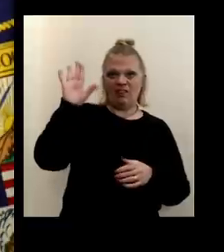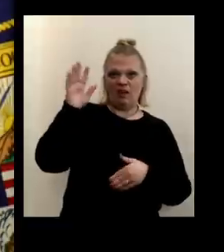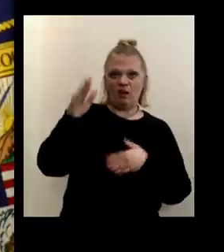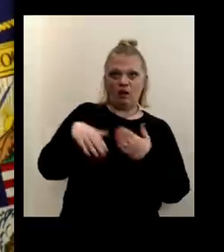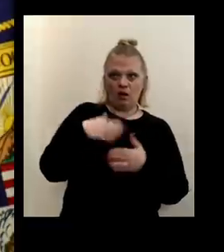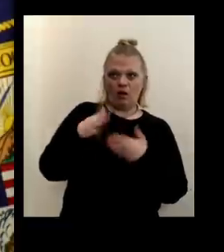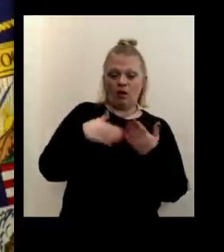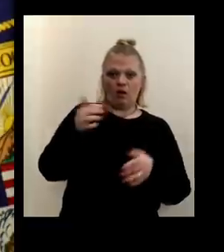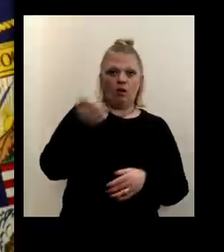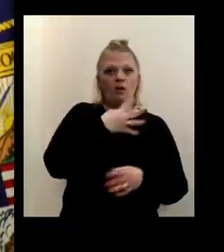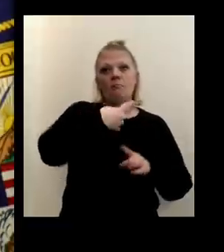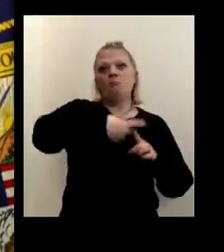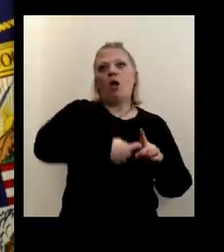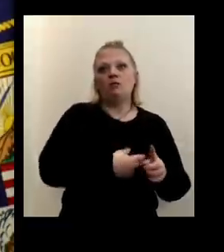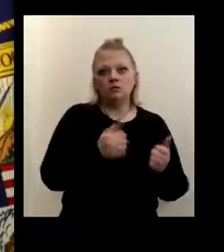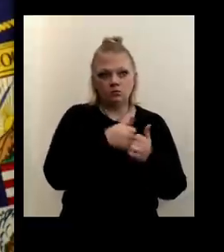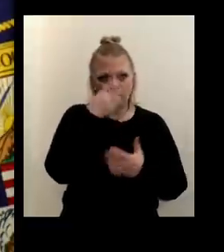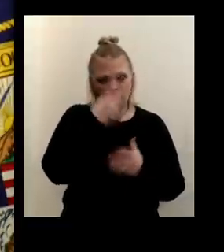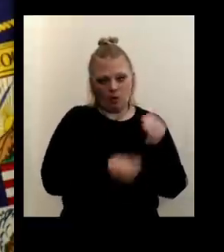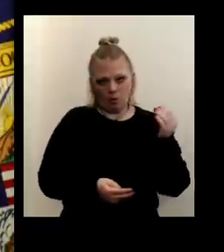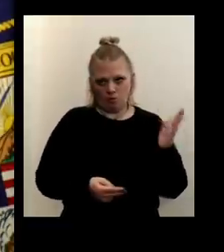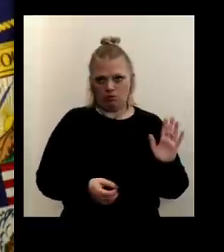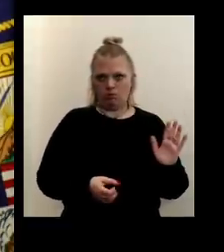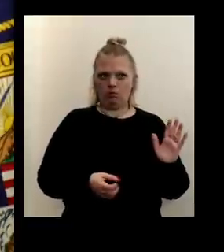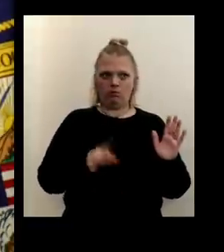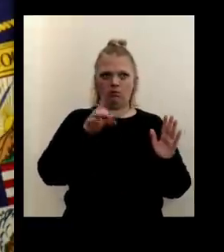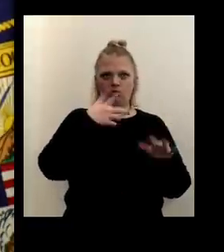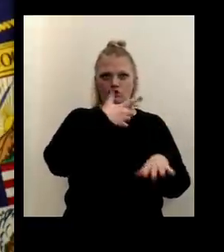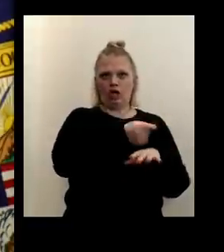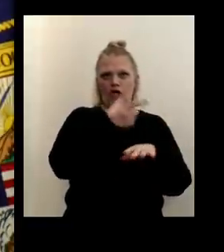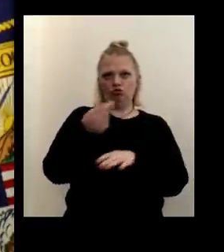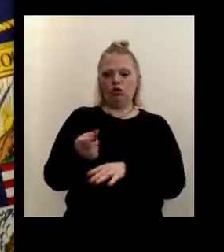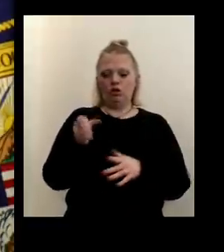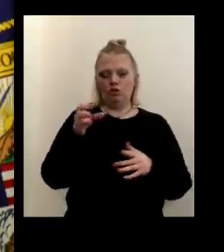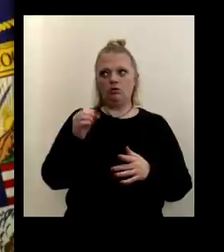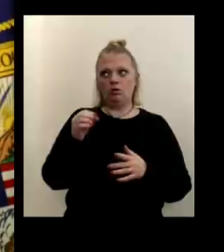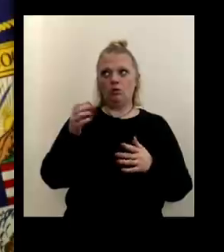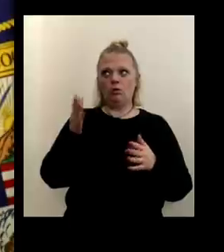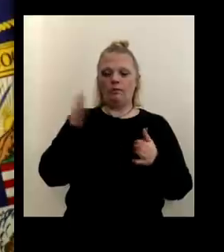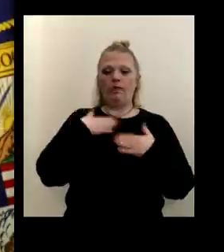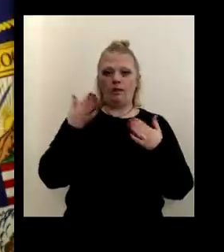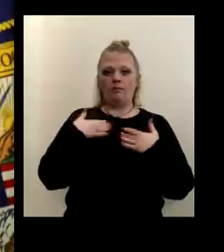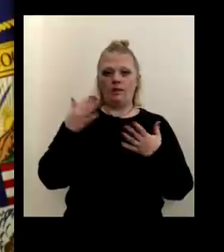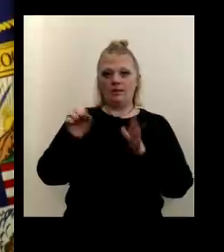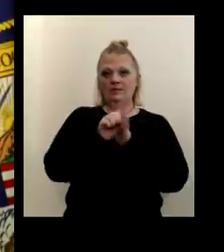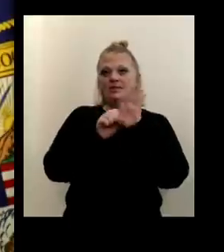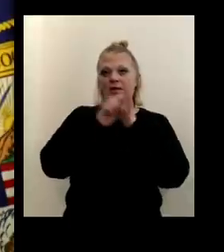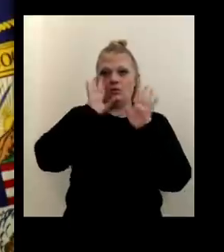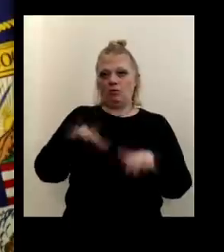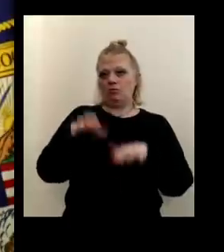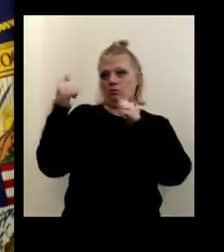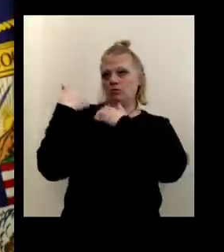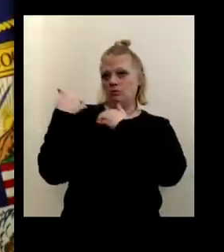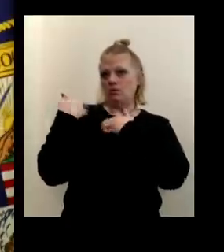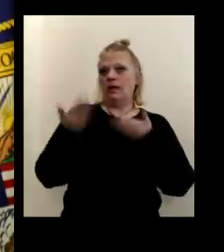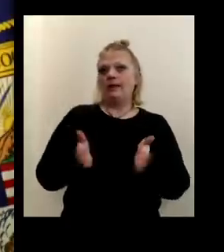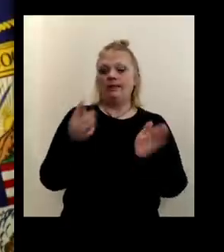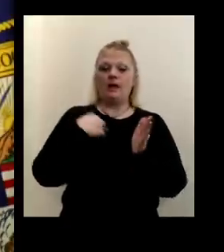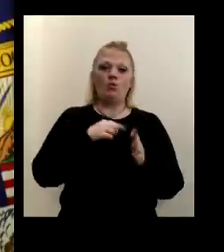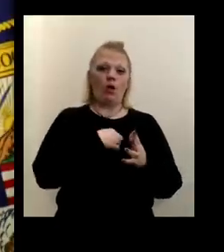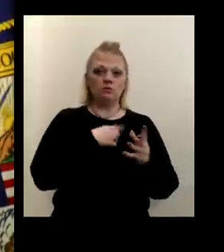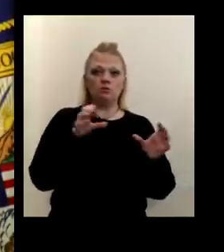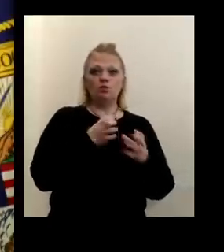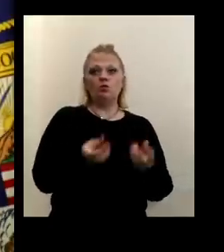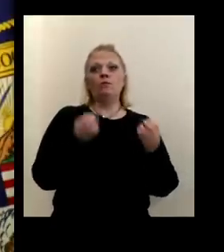through all the nursing homes with both doses. So I'm glad that the state is taking on that responsibility, uh, and allowing us to do the additional